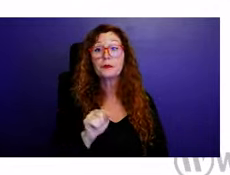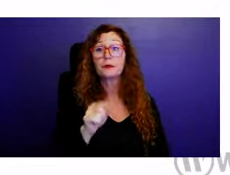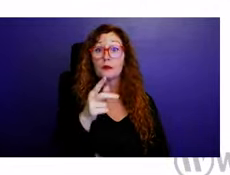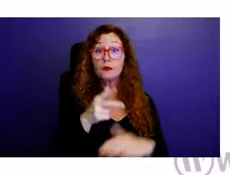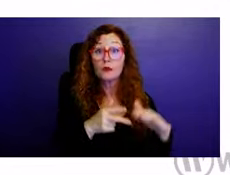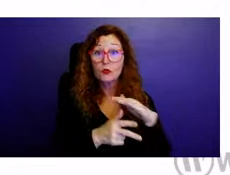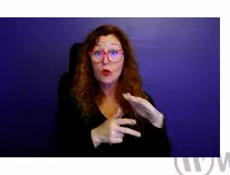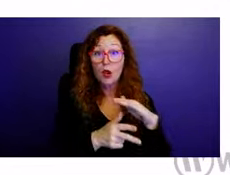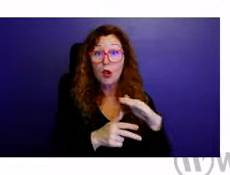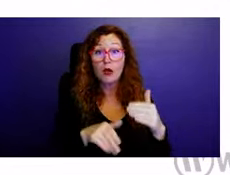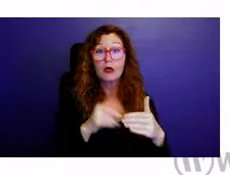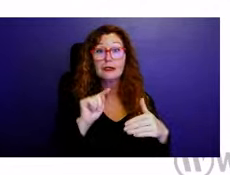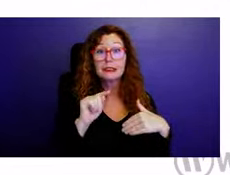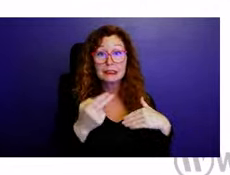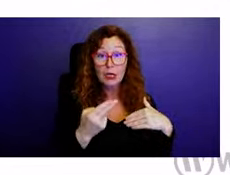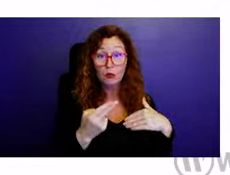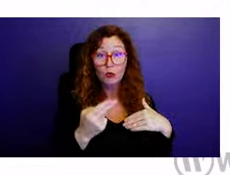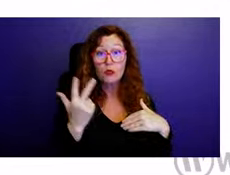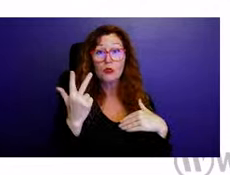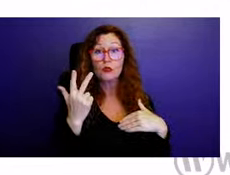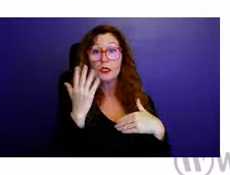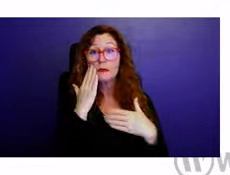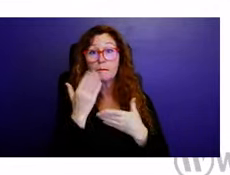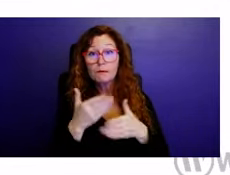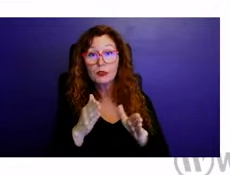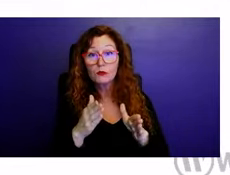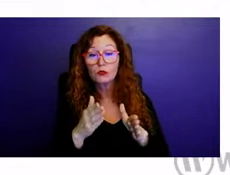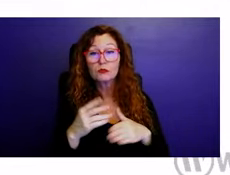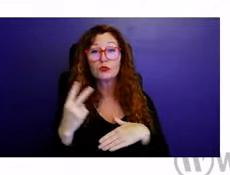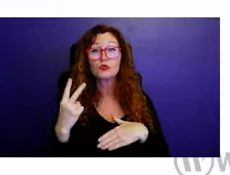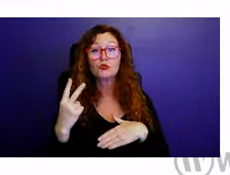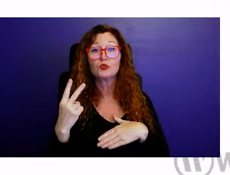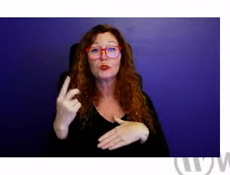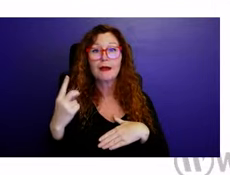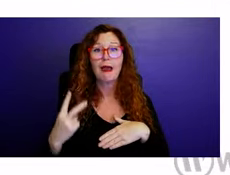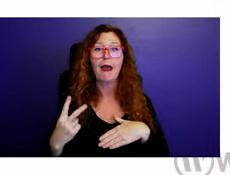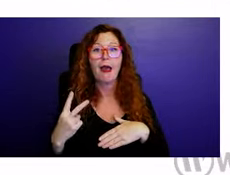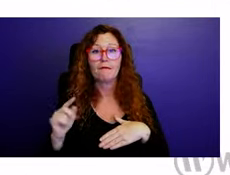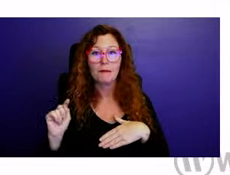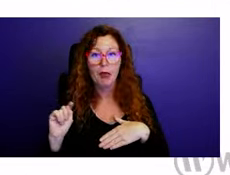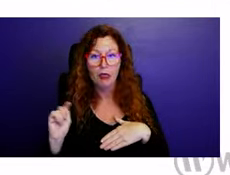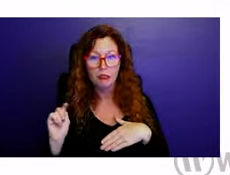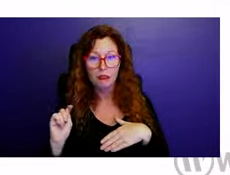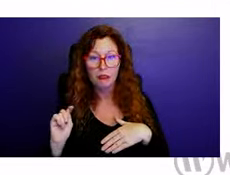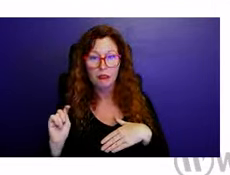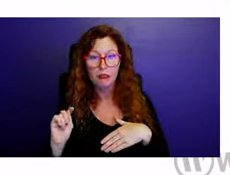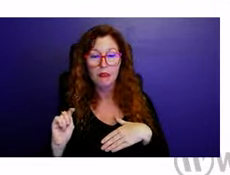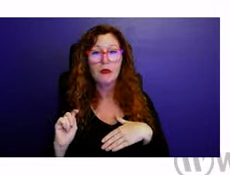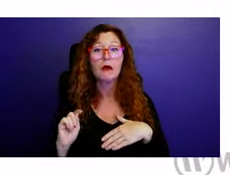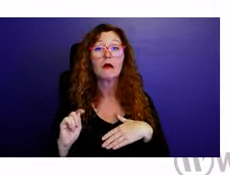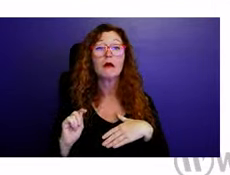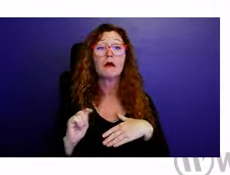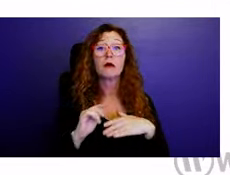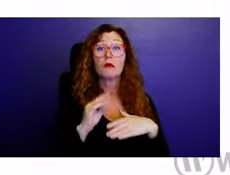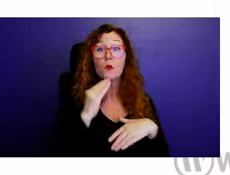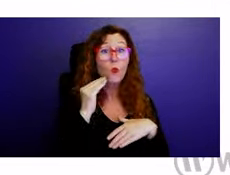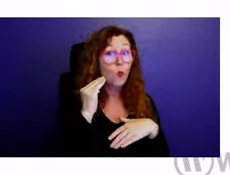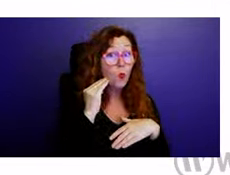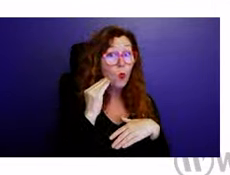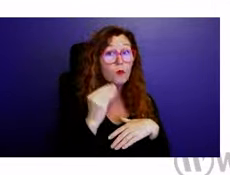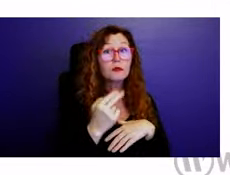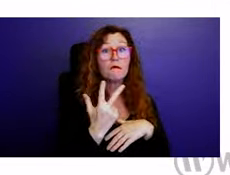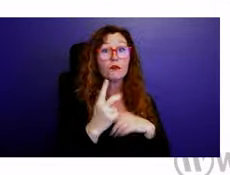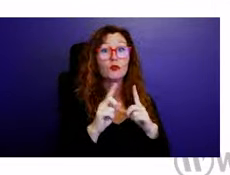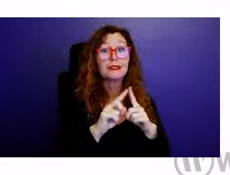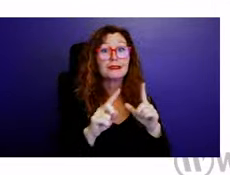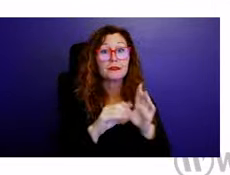three bedrooms and two and a half baths. And then the single family homes, there's actually three different models. And I'll show you the, the architectural elevations of all these